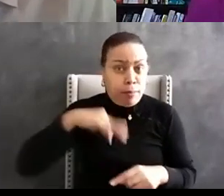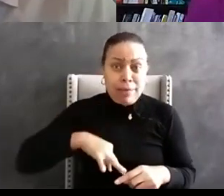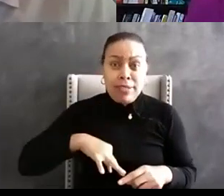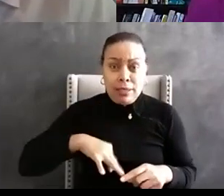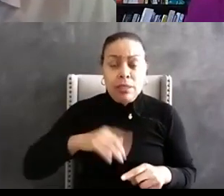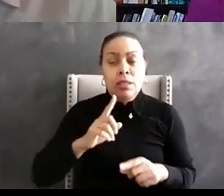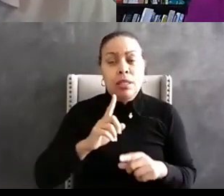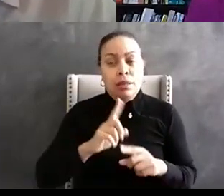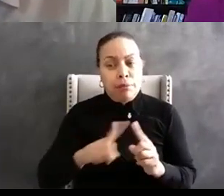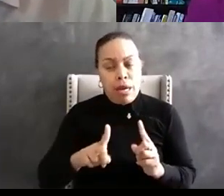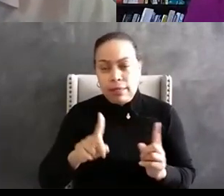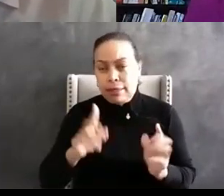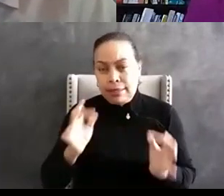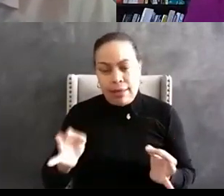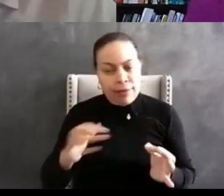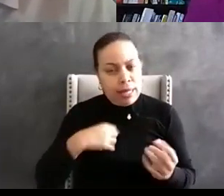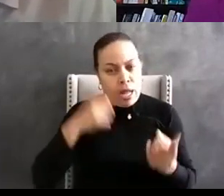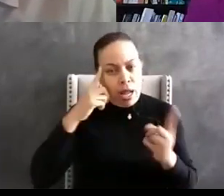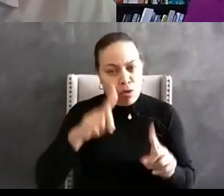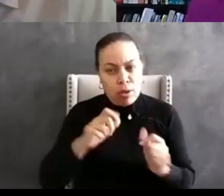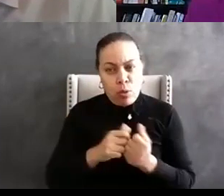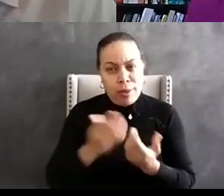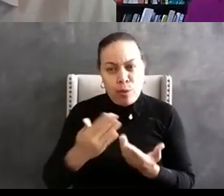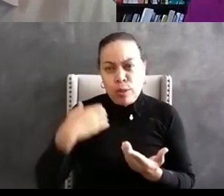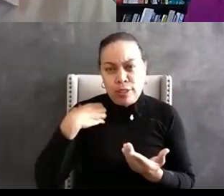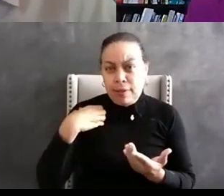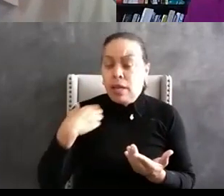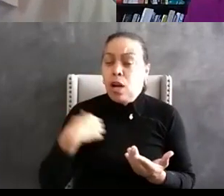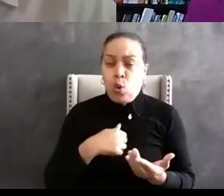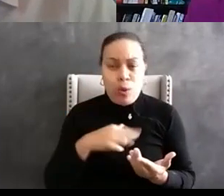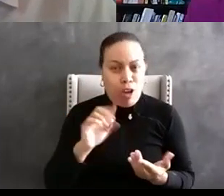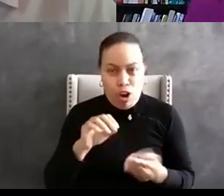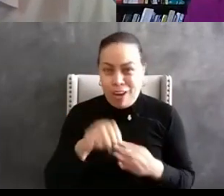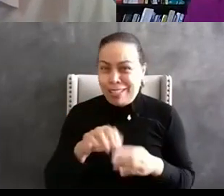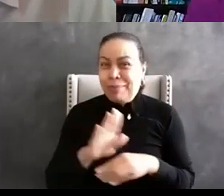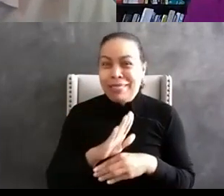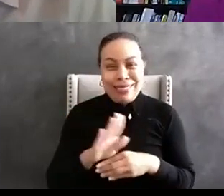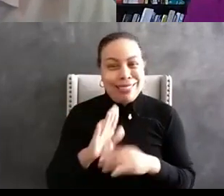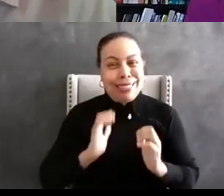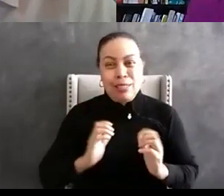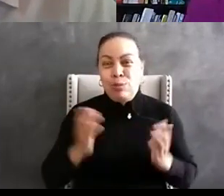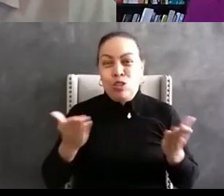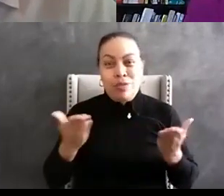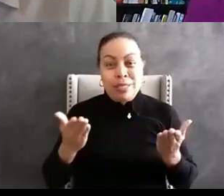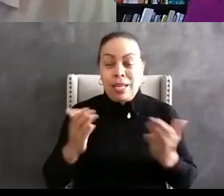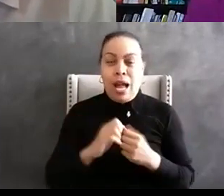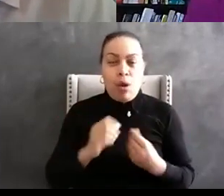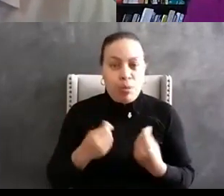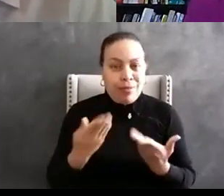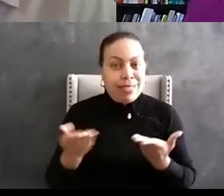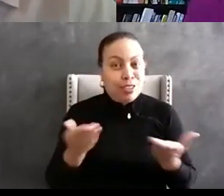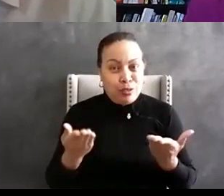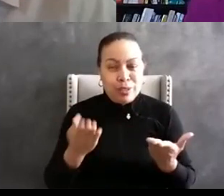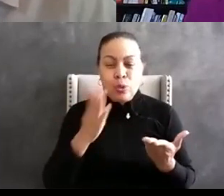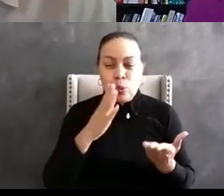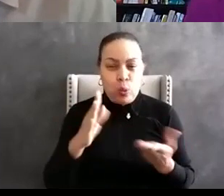will absolutely have to agree with chief uh we are in a business of customer service and in the way we deliver that service is going to determine